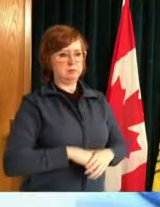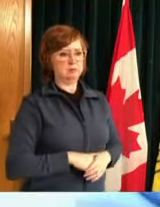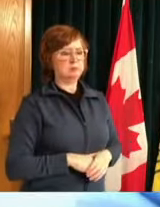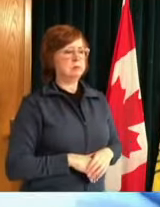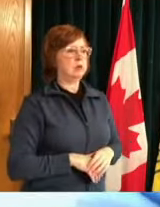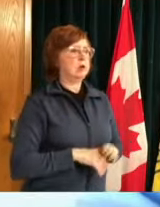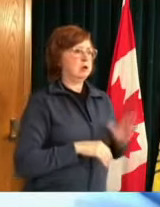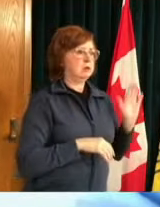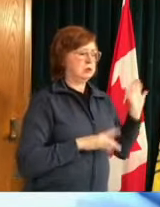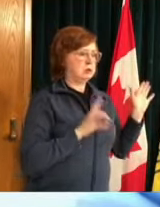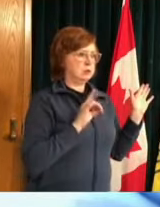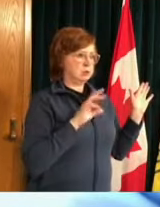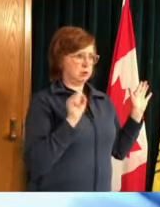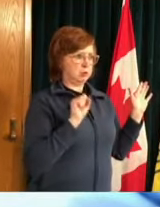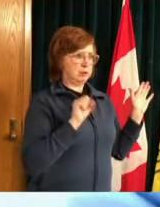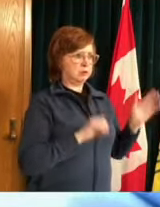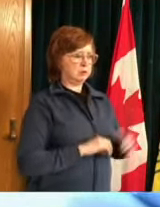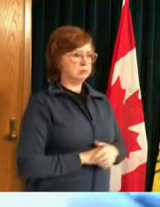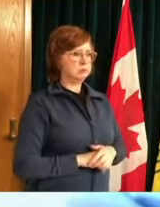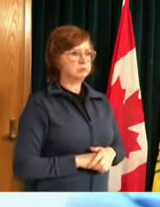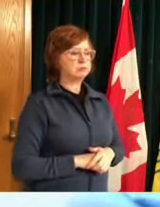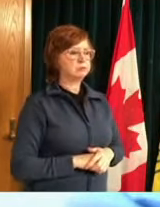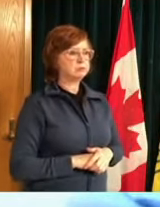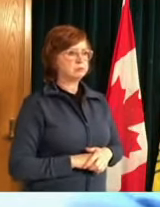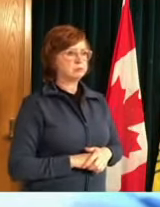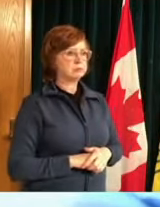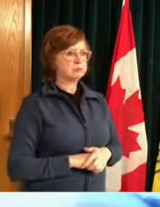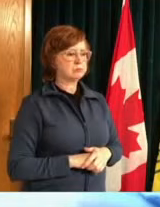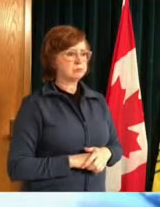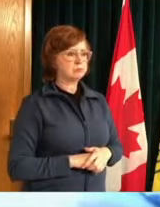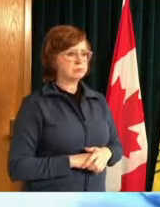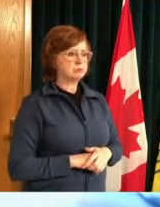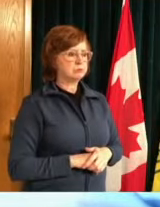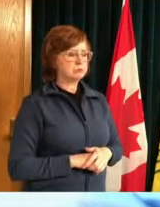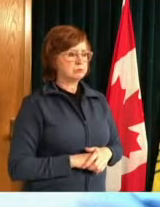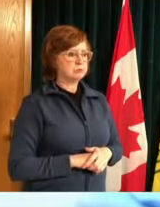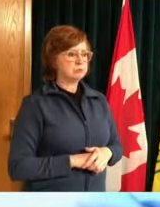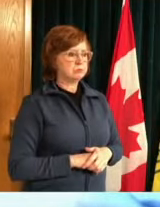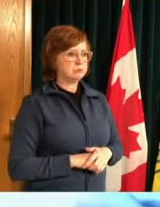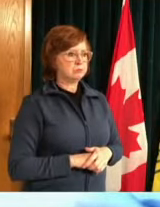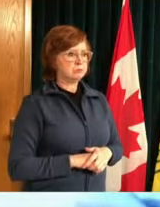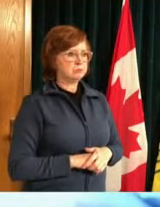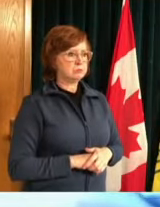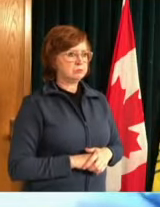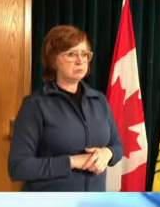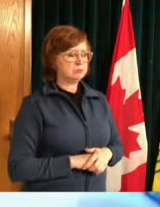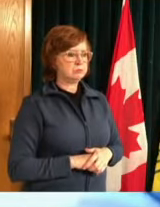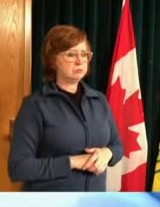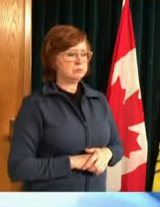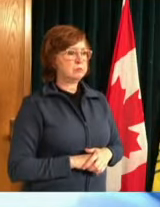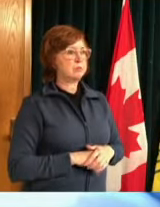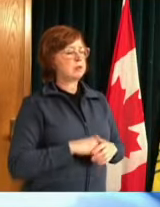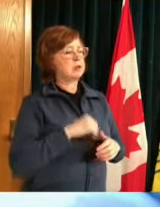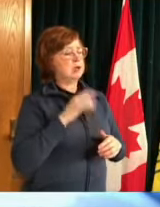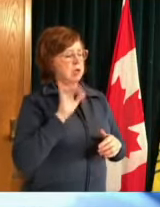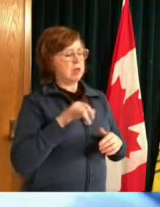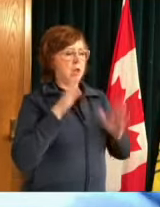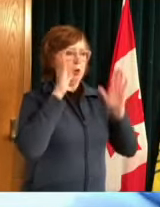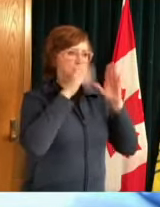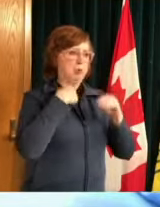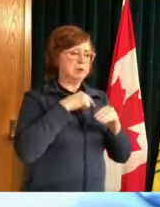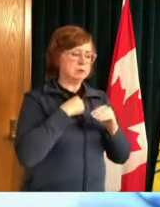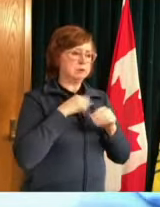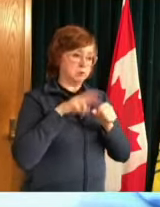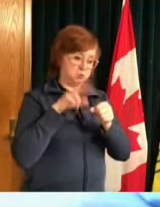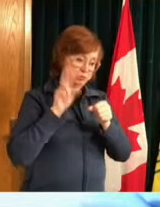very uh concerning that just regina on its own and and maybe some communities in the south